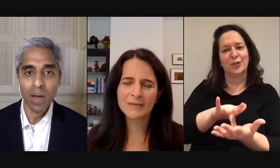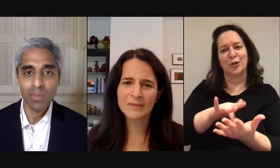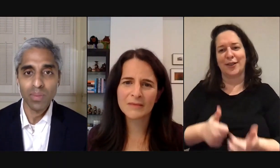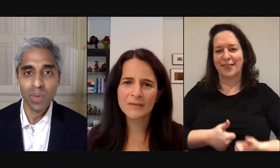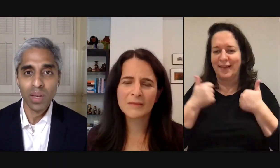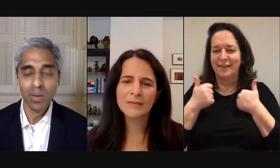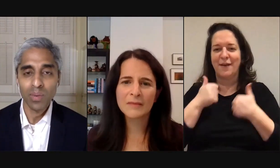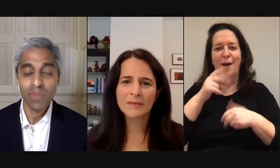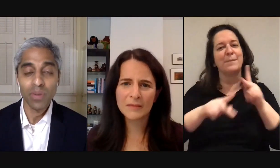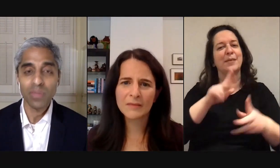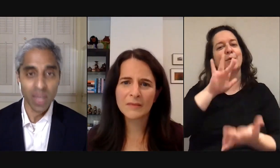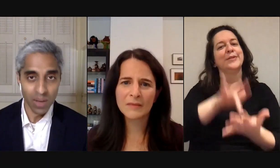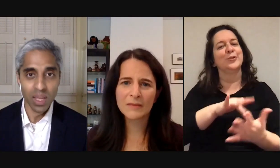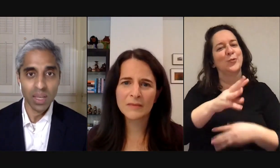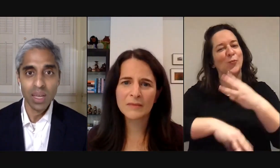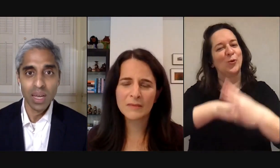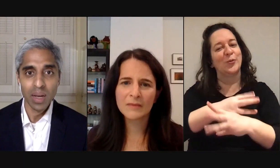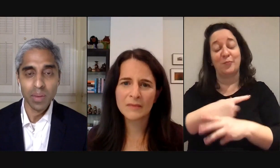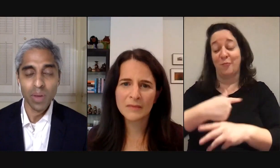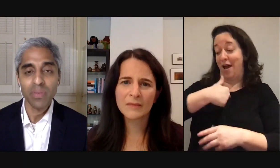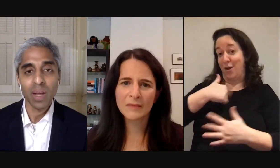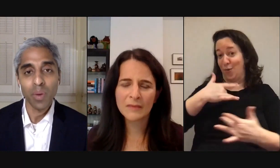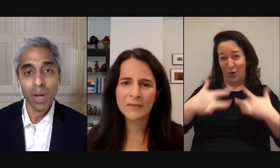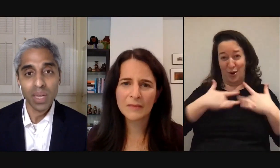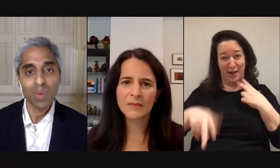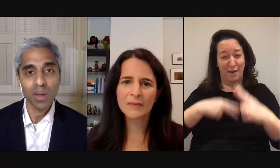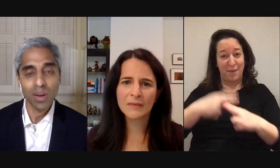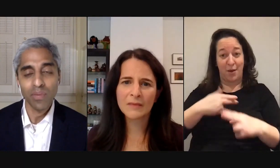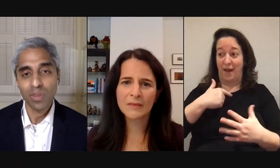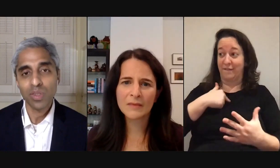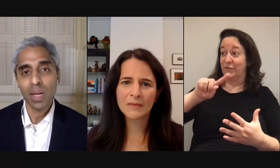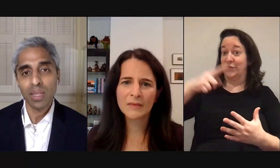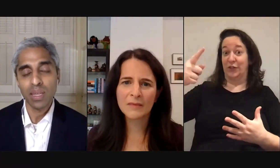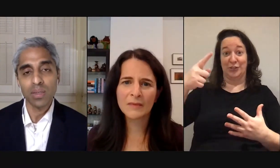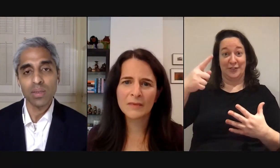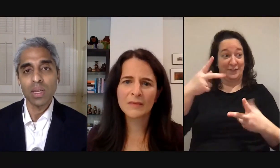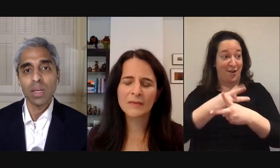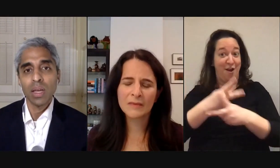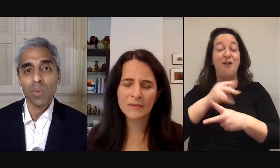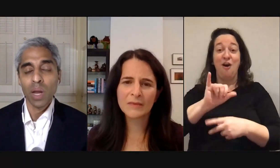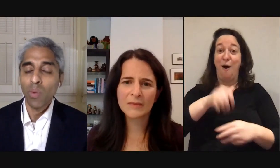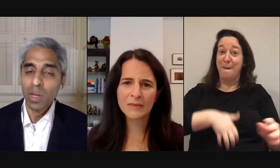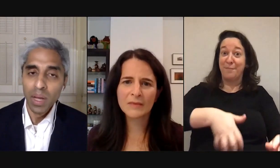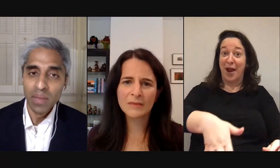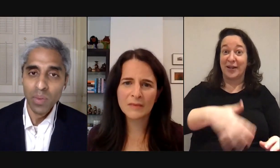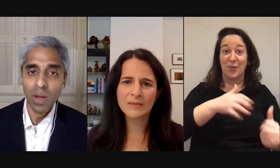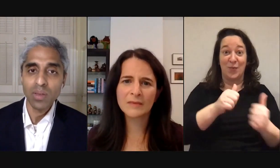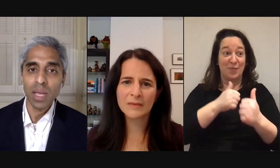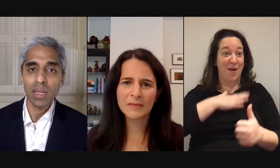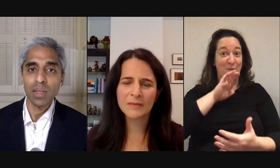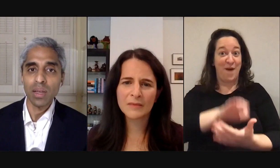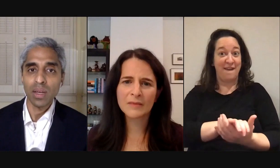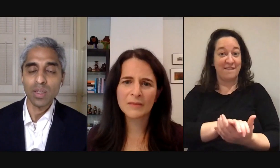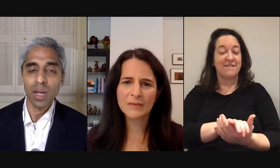worried about when we first found out that my wife and i were pregnant with our first child dejas and what i worried about even